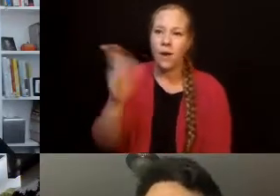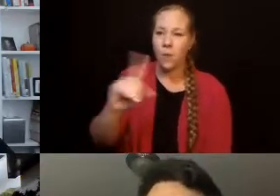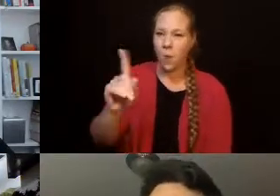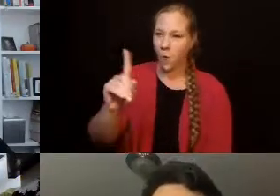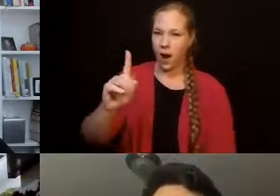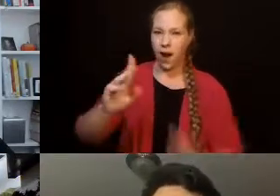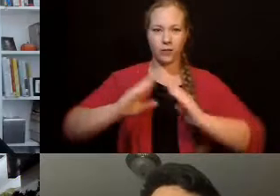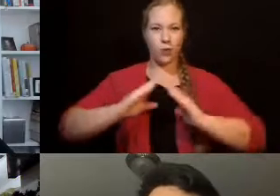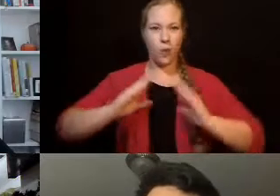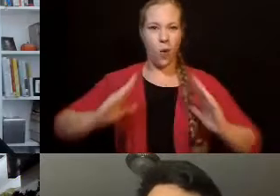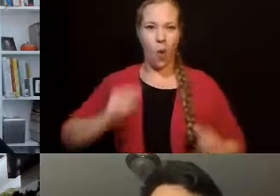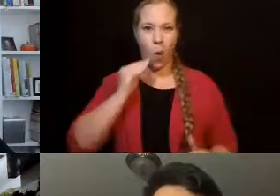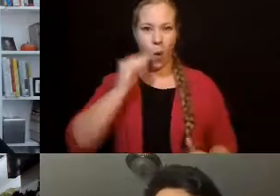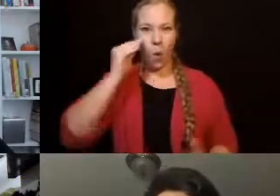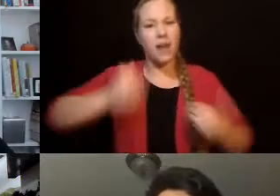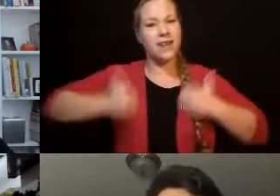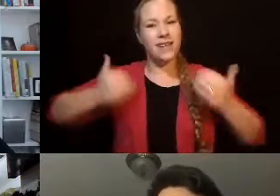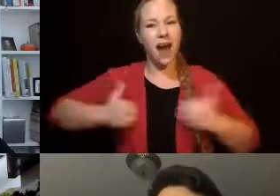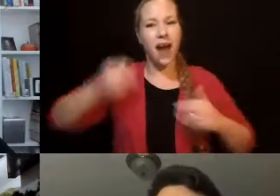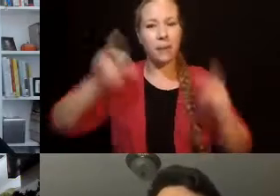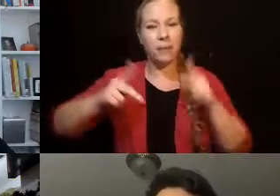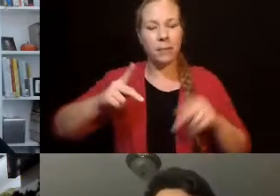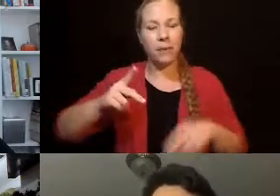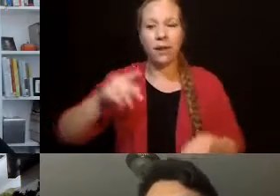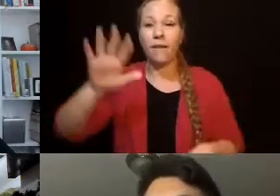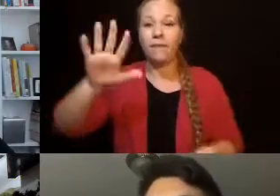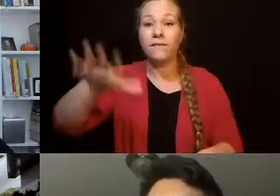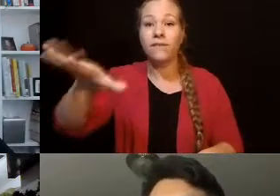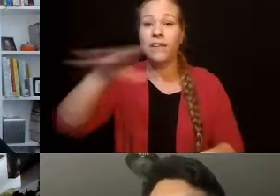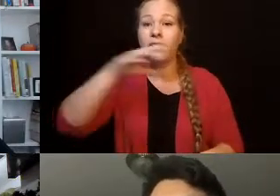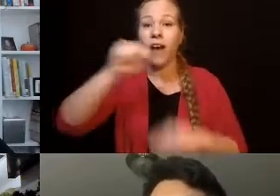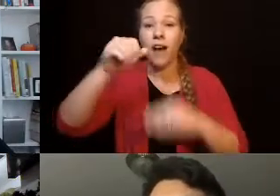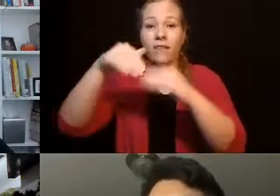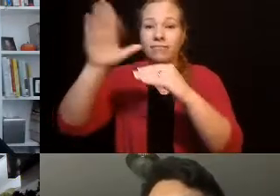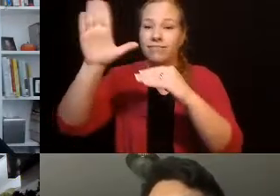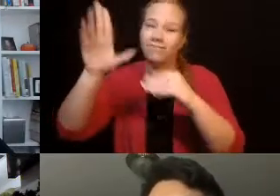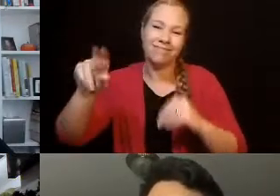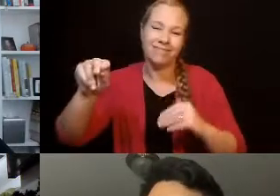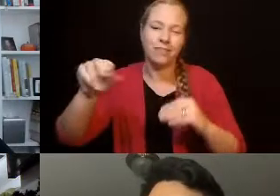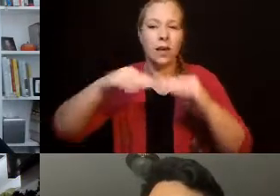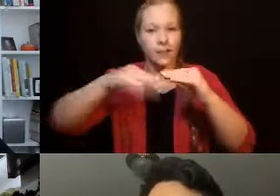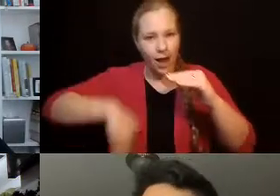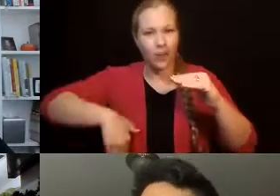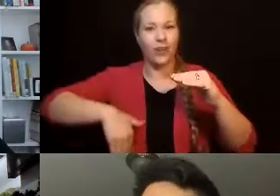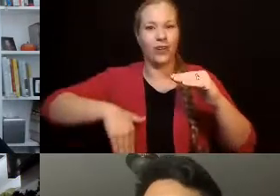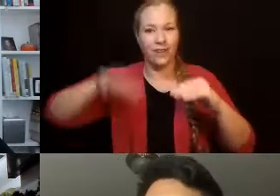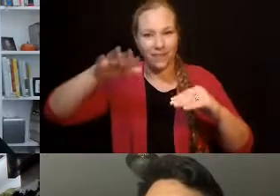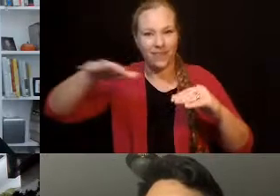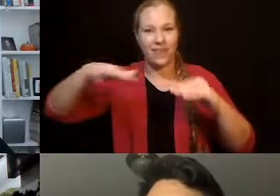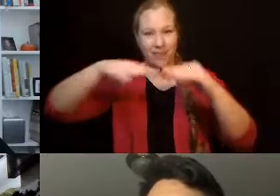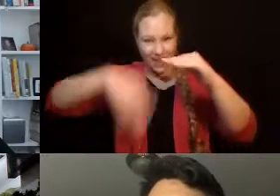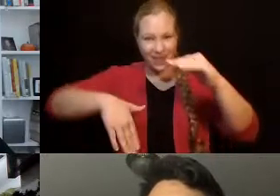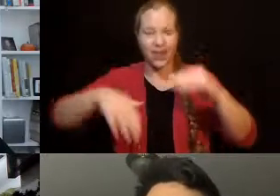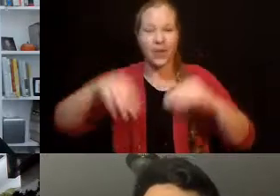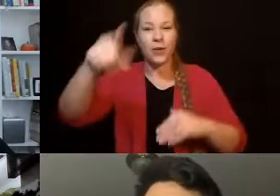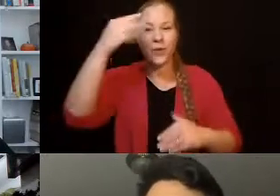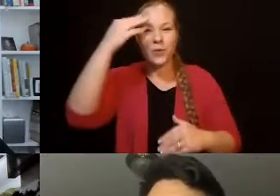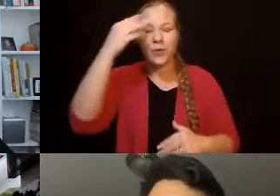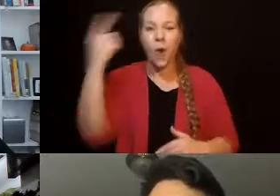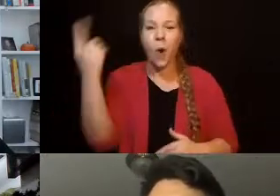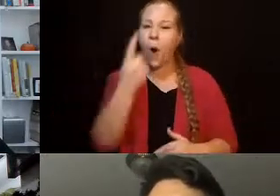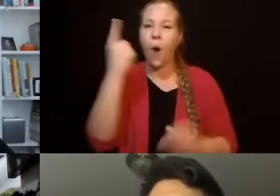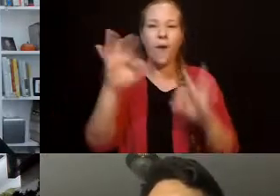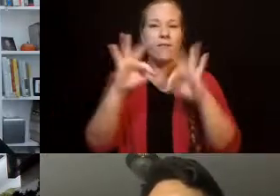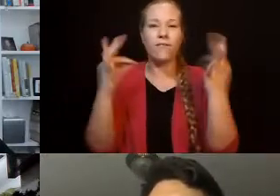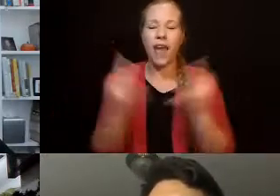or younger, right? A lot of times families will say, well, they're going to live with me. Well, that's great. But who are they